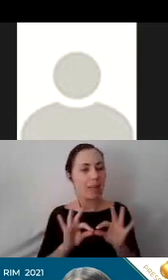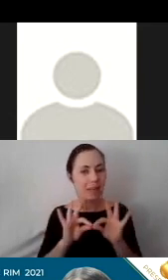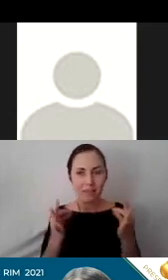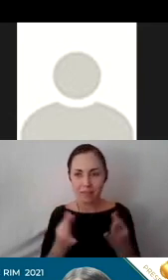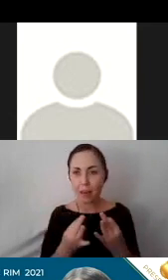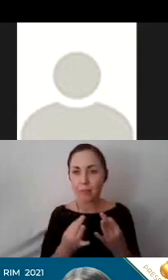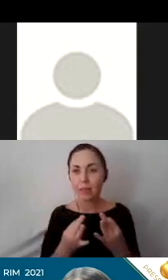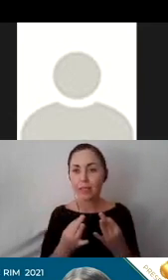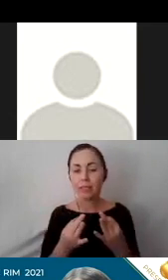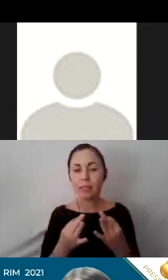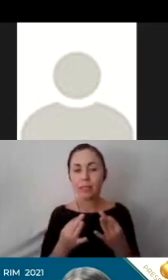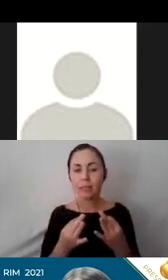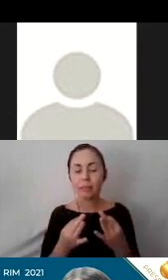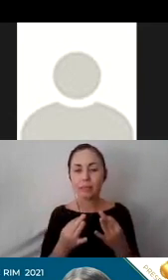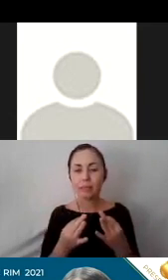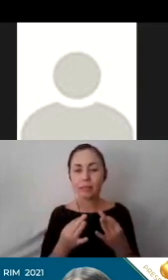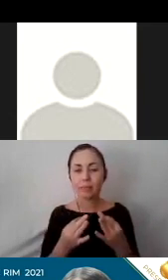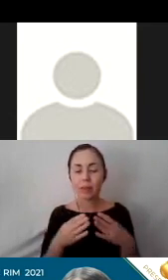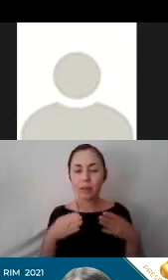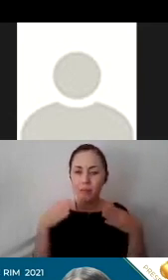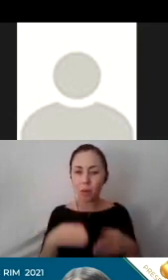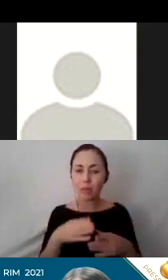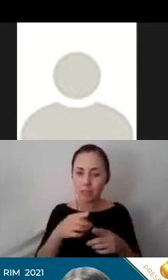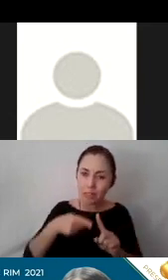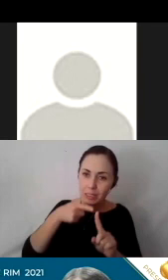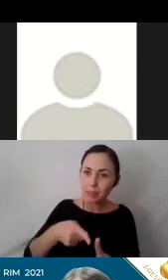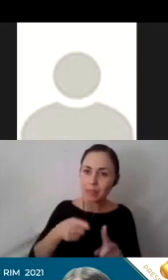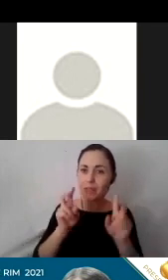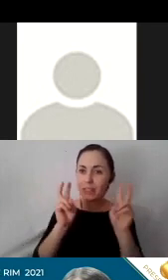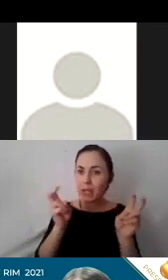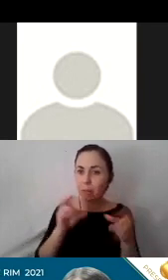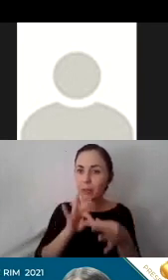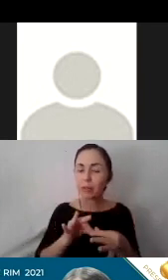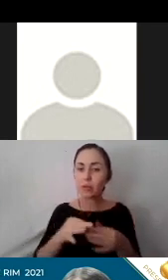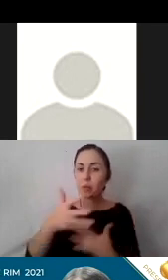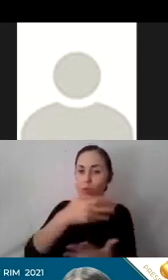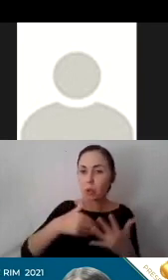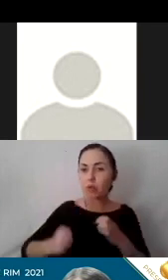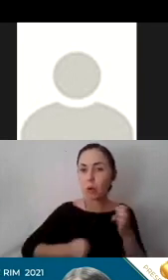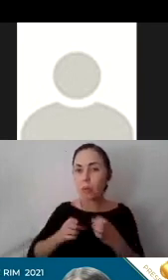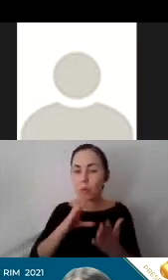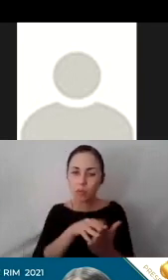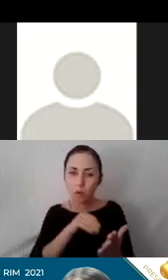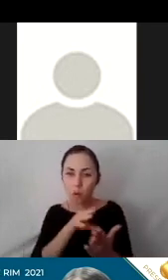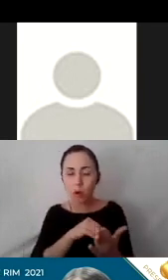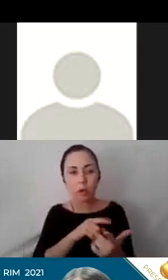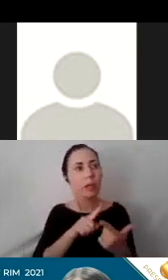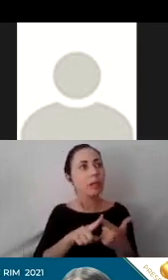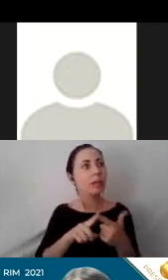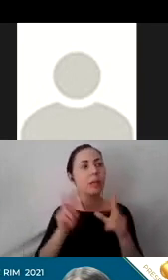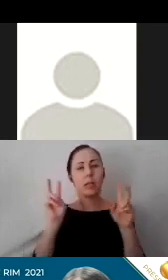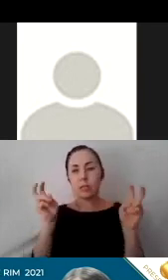topics centered around social, emotional learning, topics around